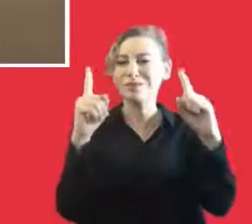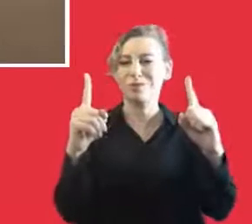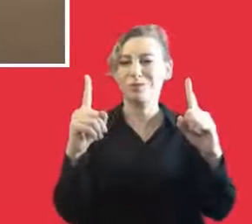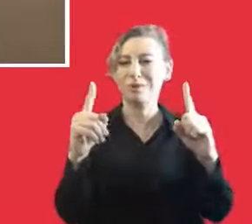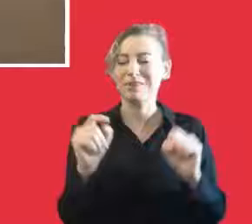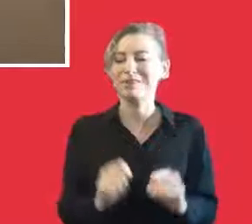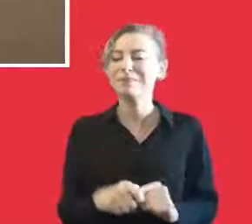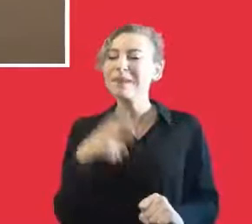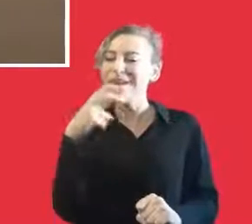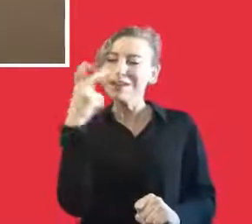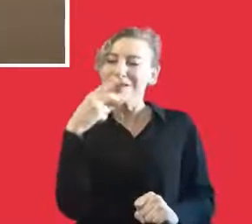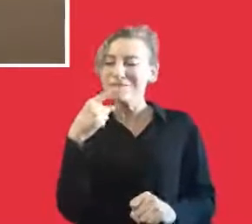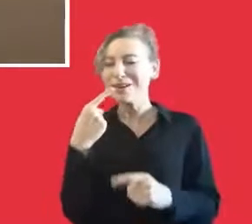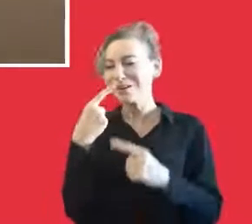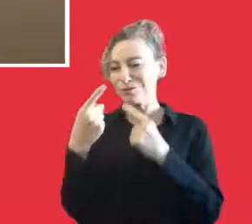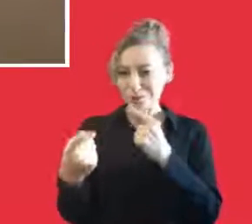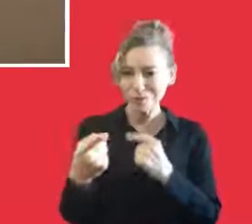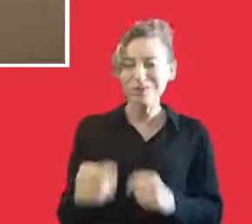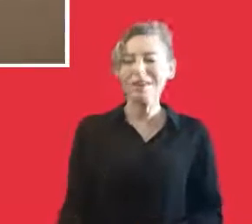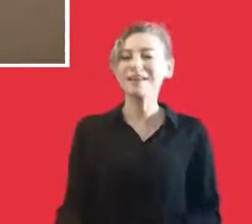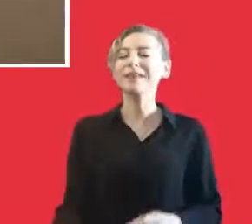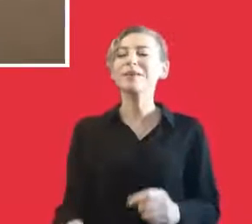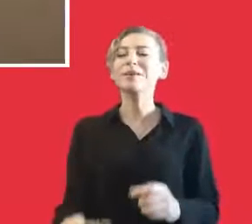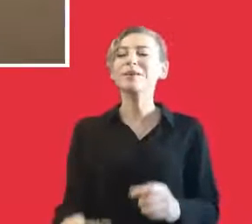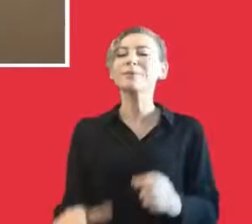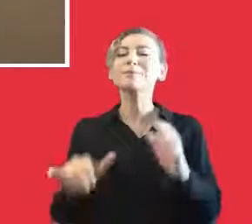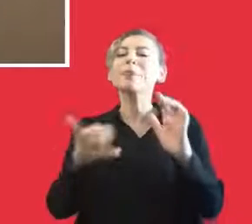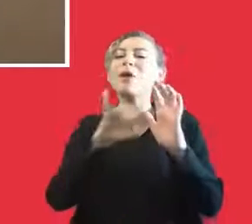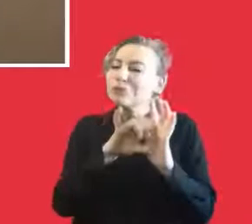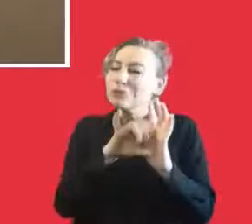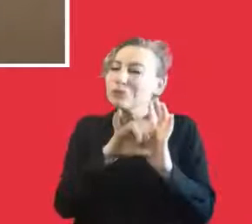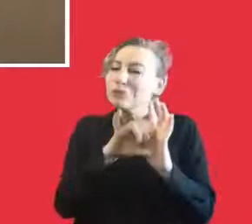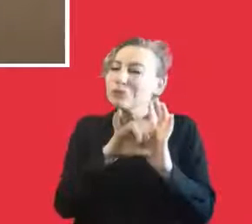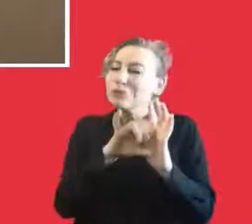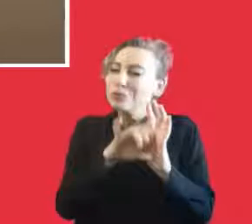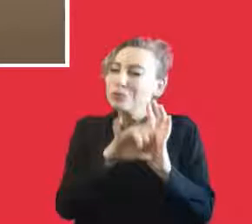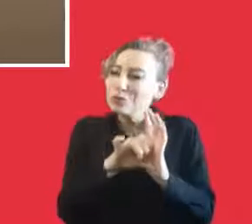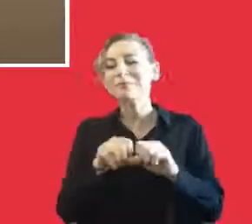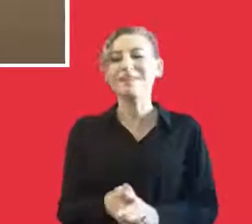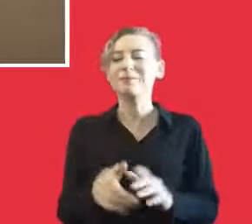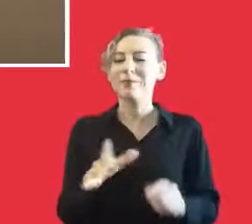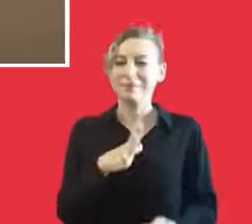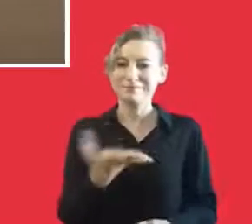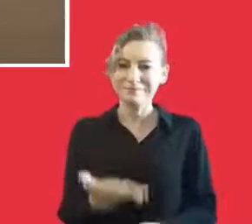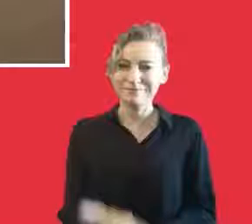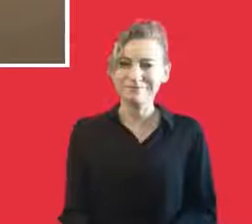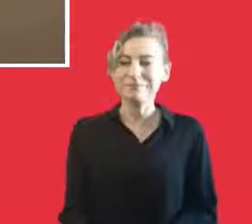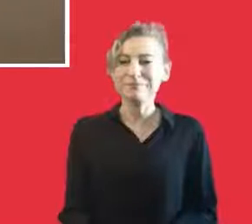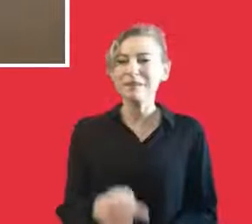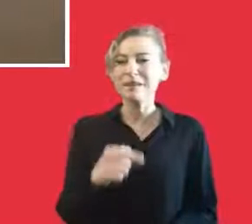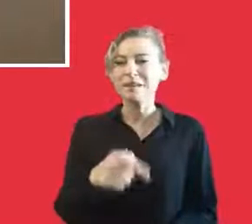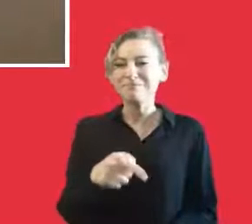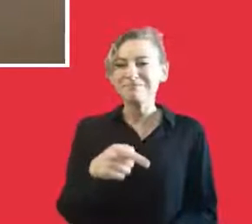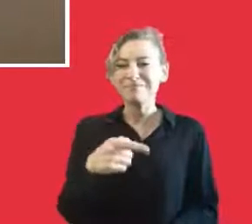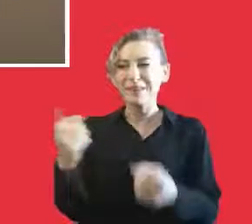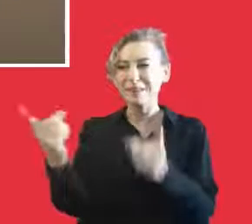period, I sang a song on YouTube, I'm also singing and I have a YouTube channel and